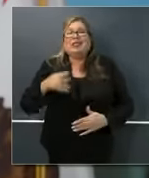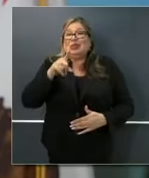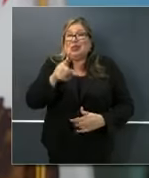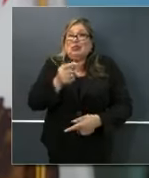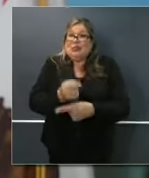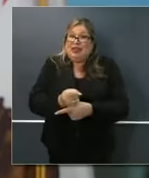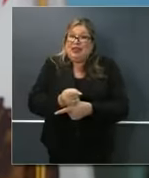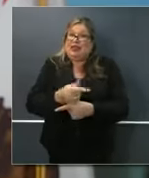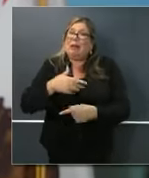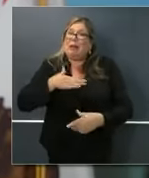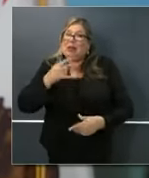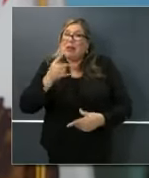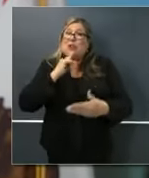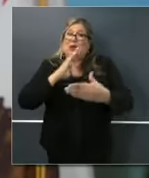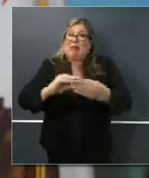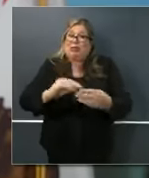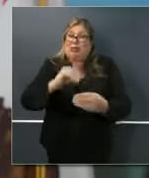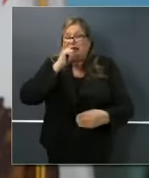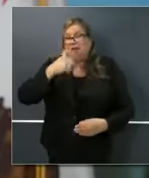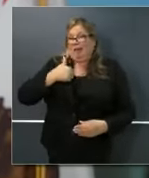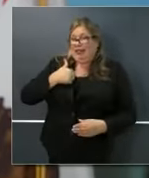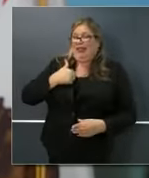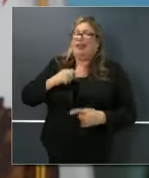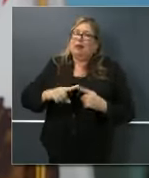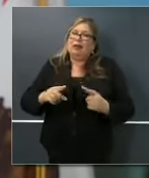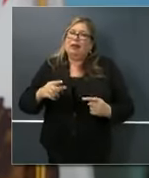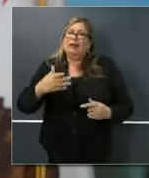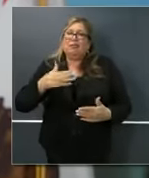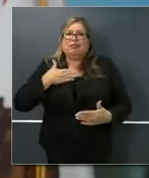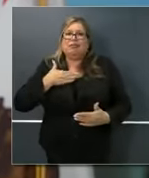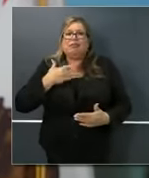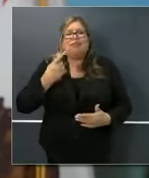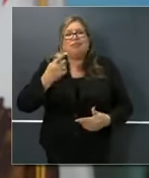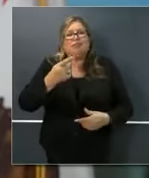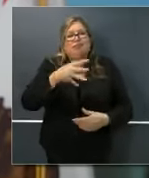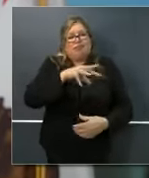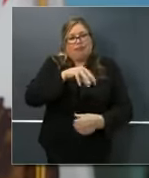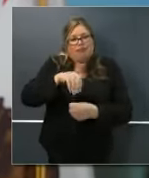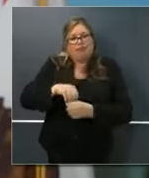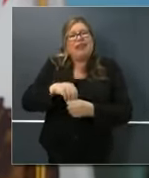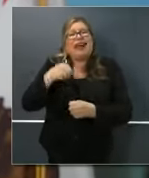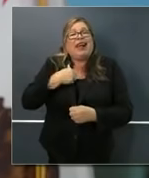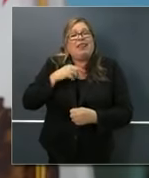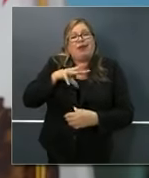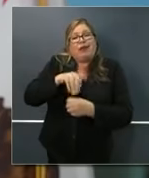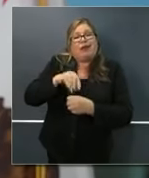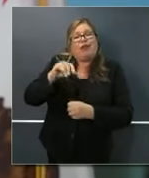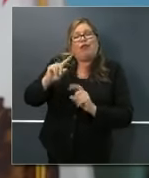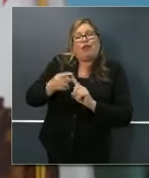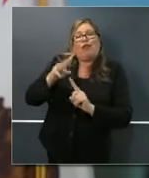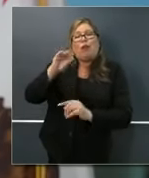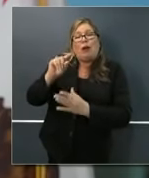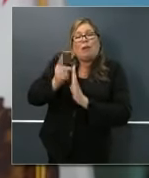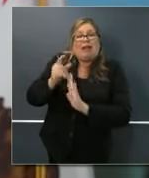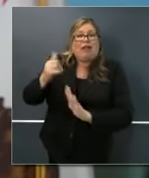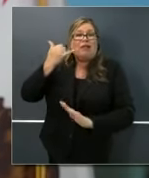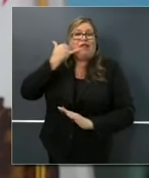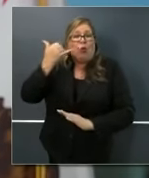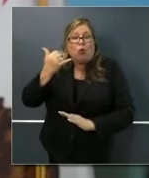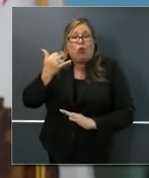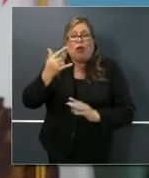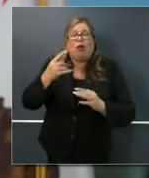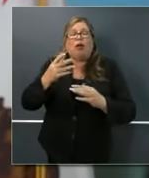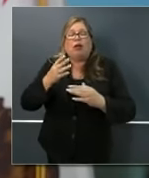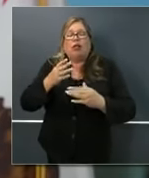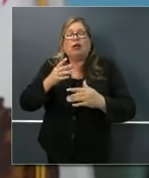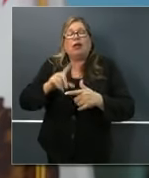Glad you said it. I didn't say it, having participated in that phone call for the first 40 minutes. Unfortunately, I had to engage with